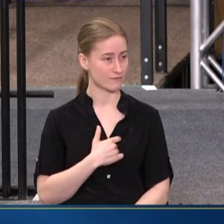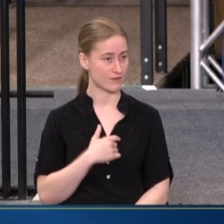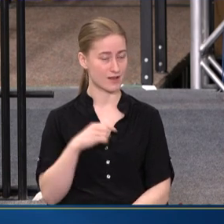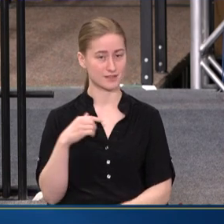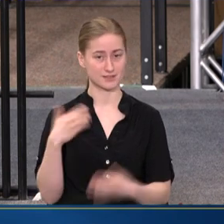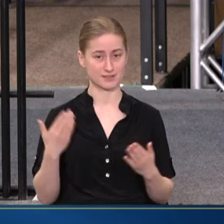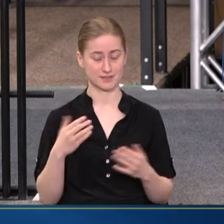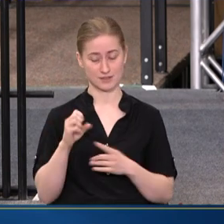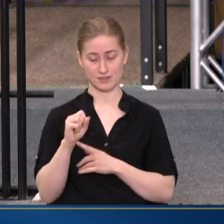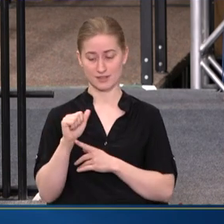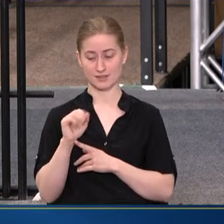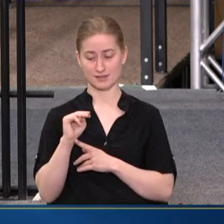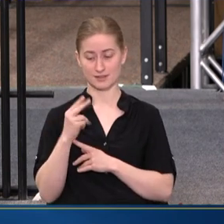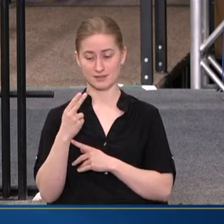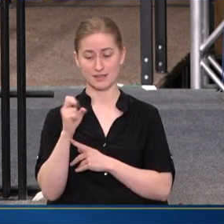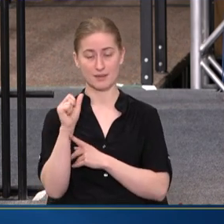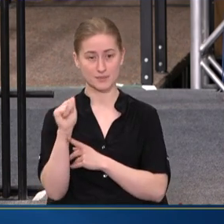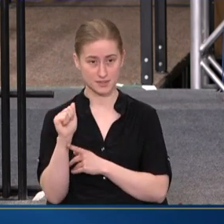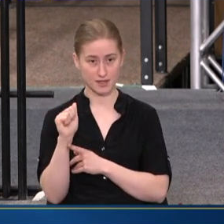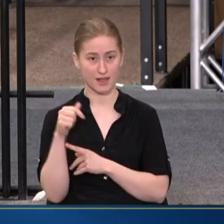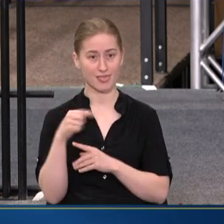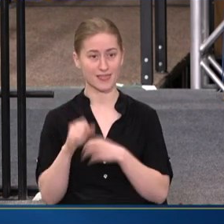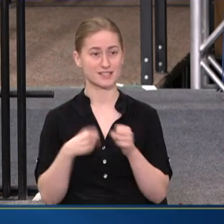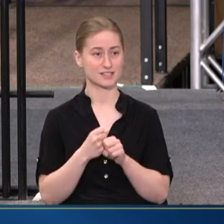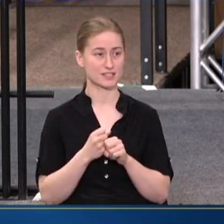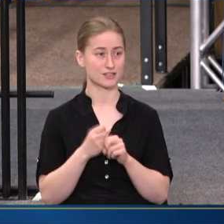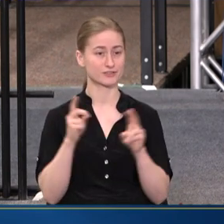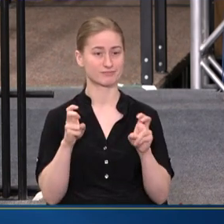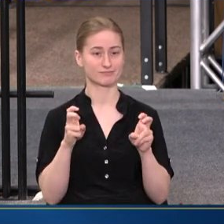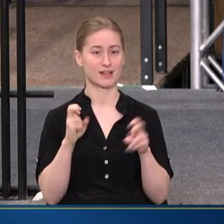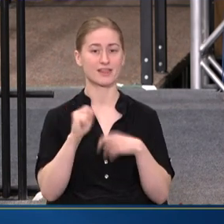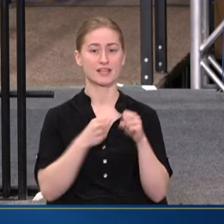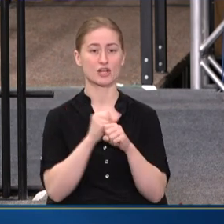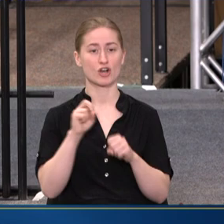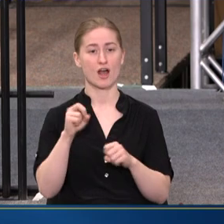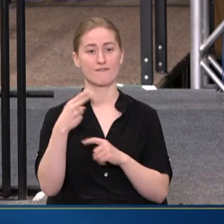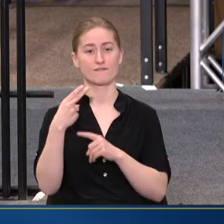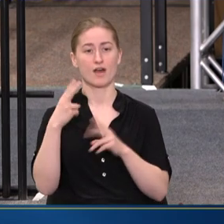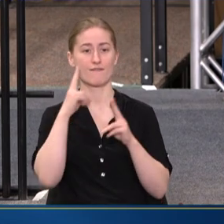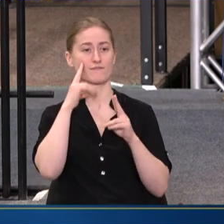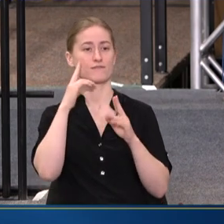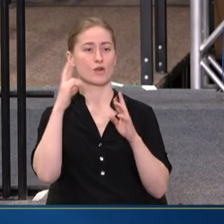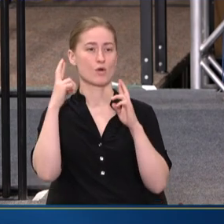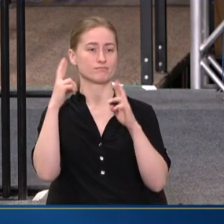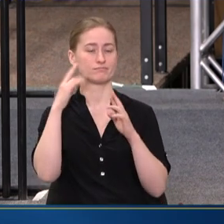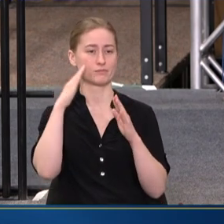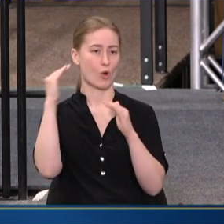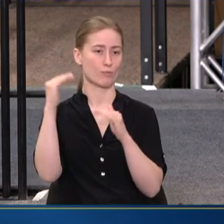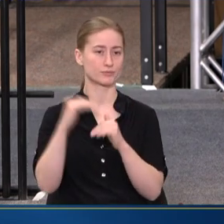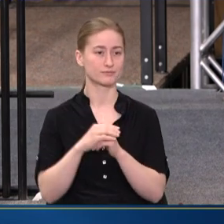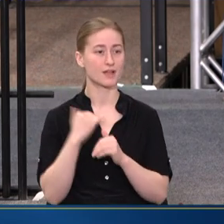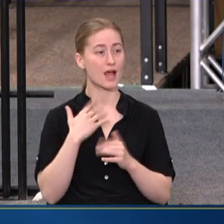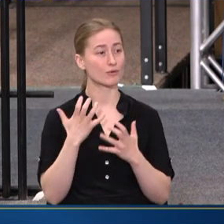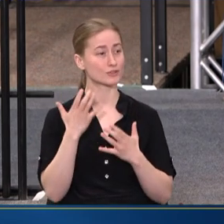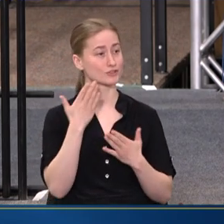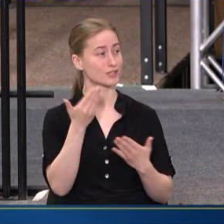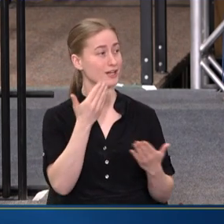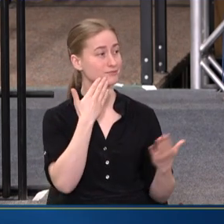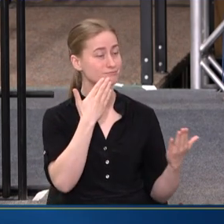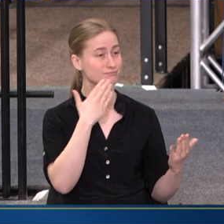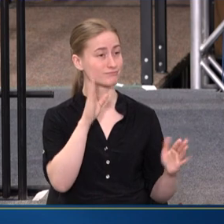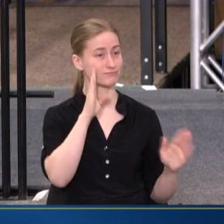SAMHSA THIS YEAR AS THE YEAR OF HOPE. AND I WOULD LIKE TO SHARE GREETINGS FROM